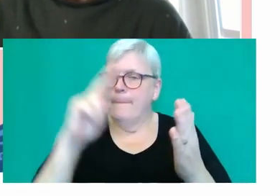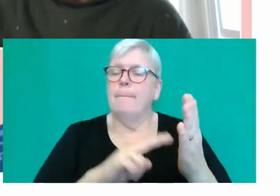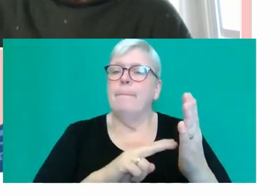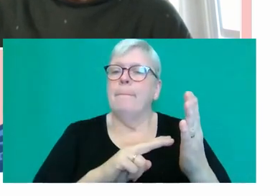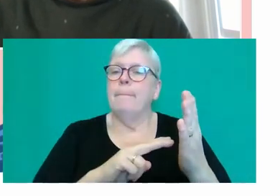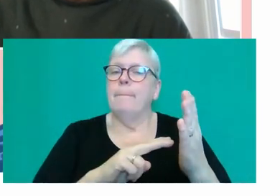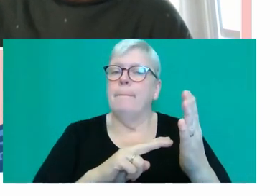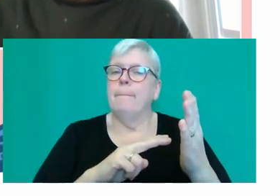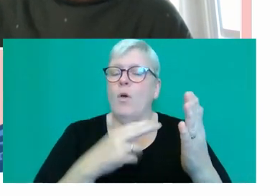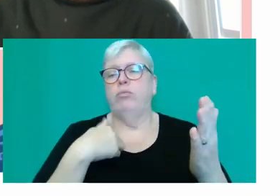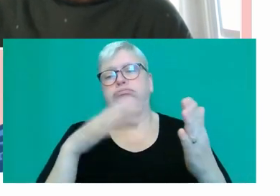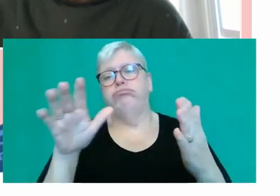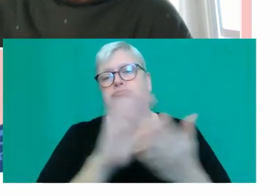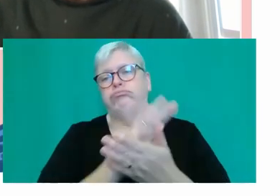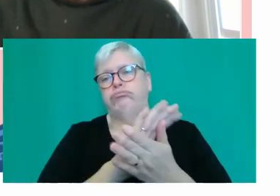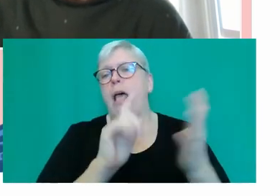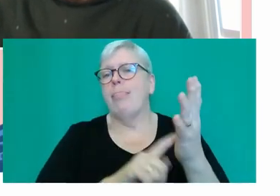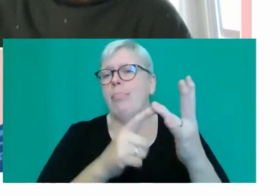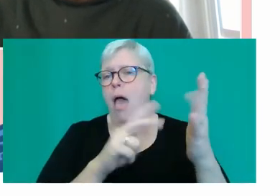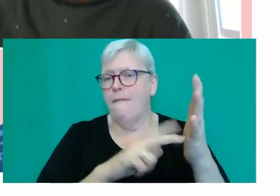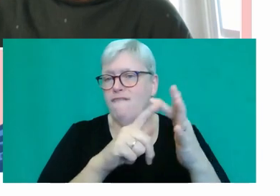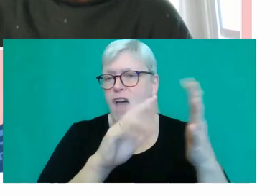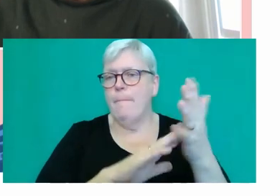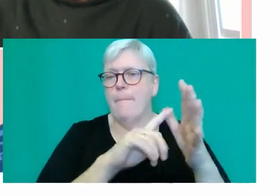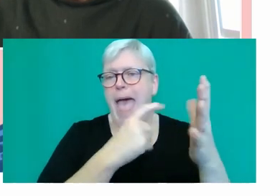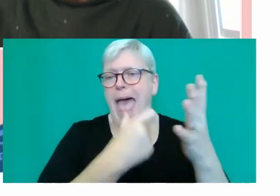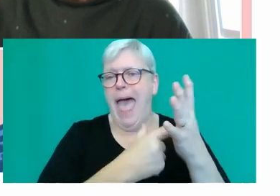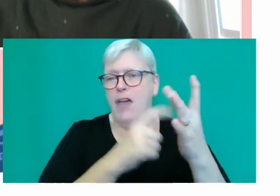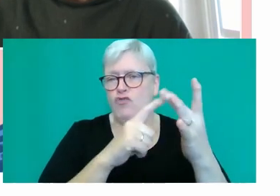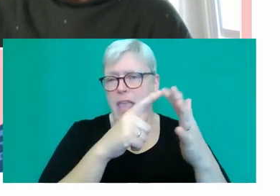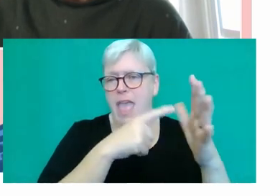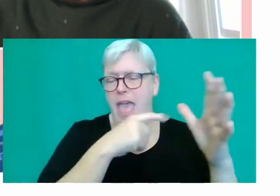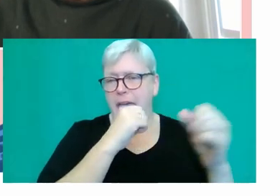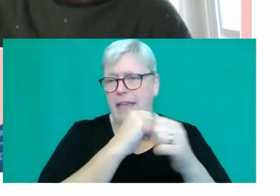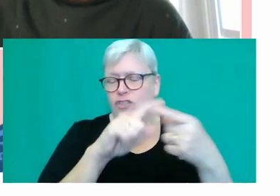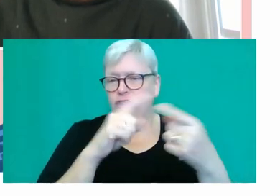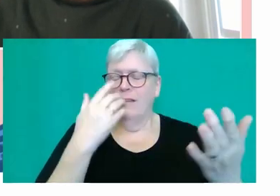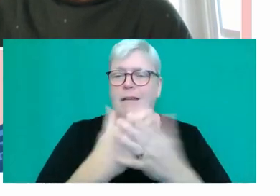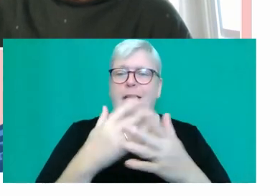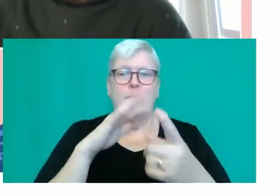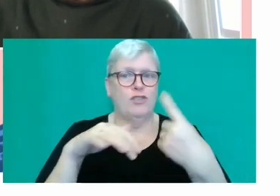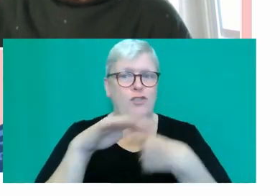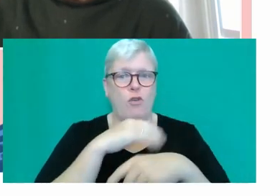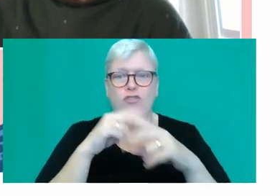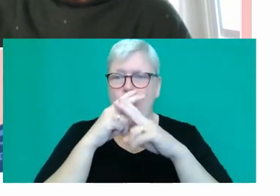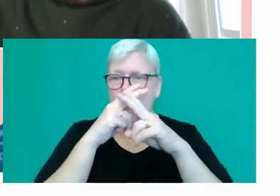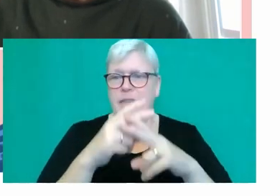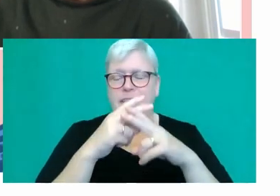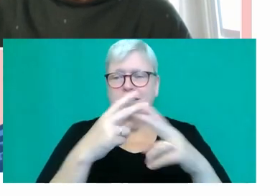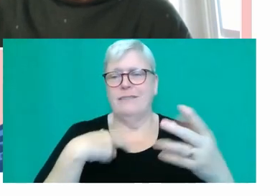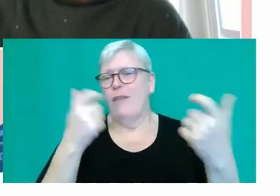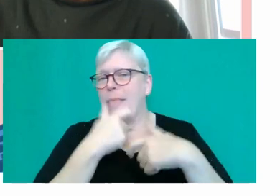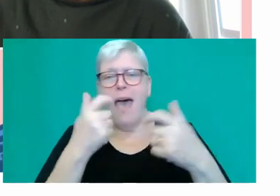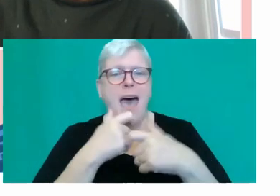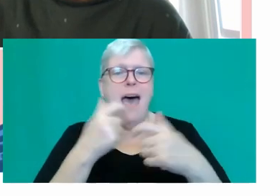very much enjoyed, Love Marriage, the sharp social observations had me laughing out loud